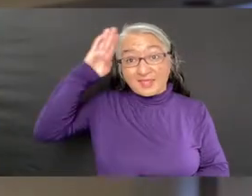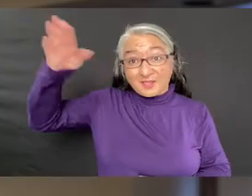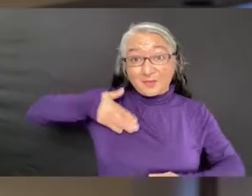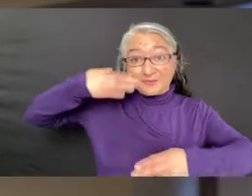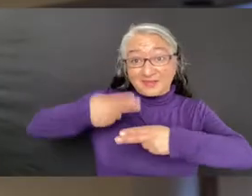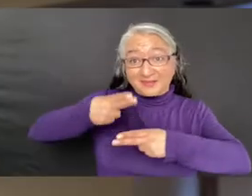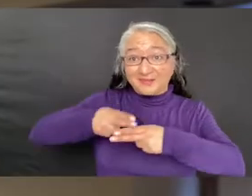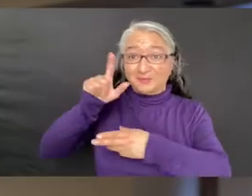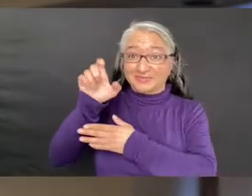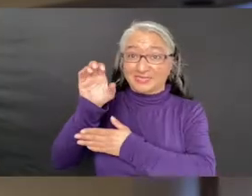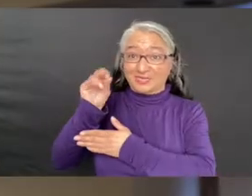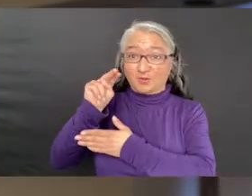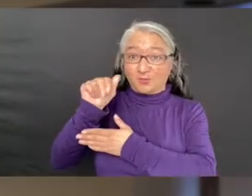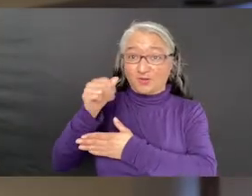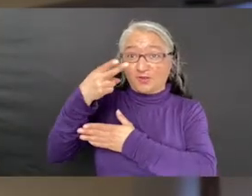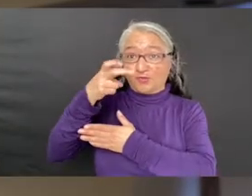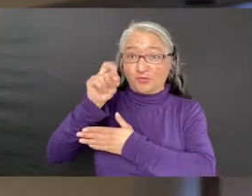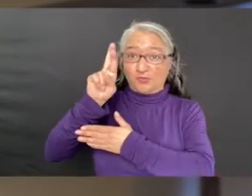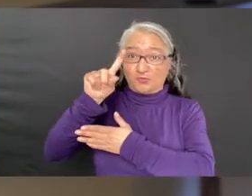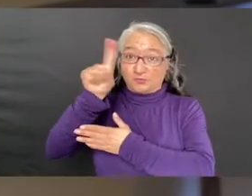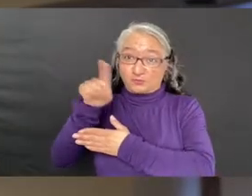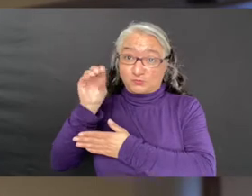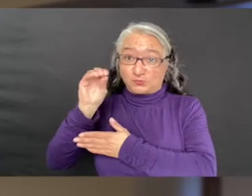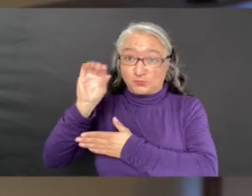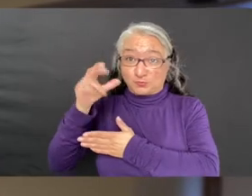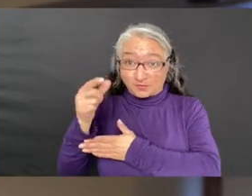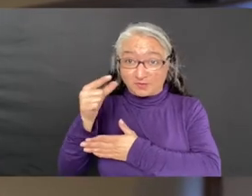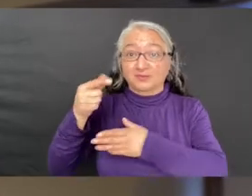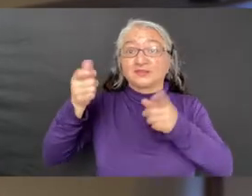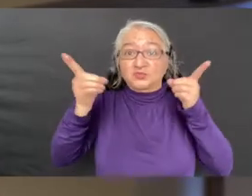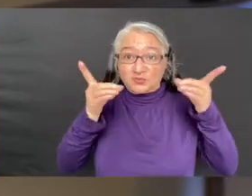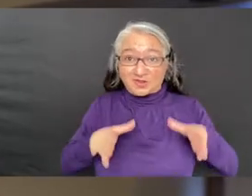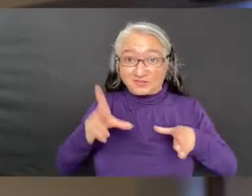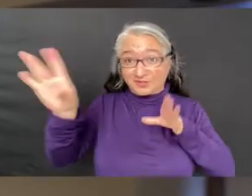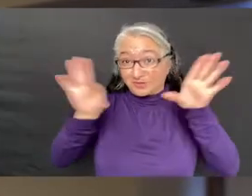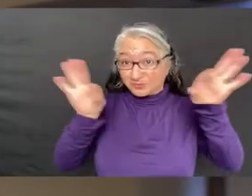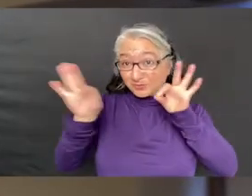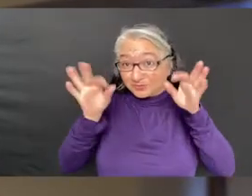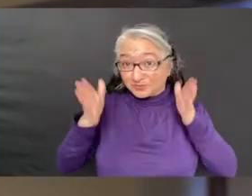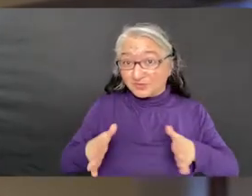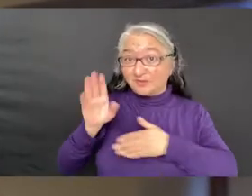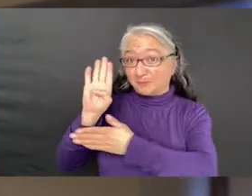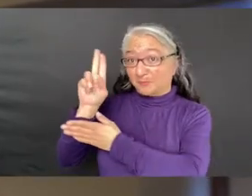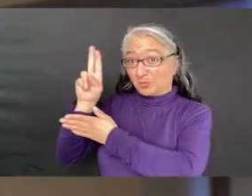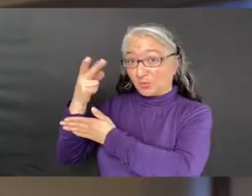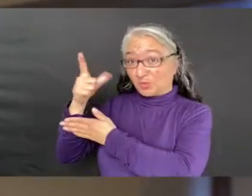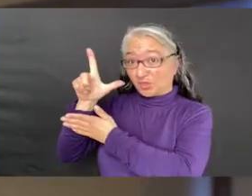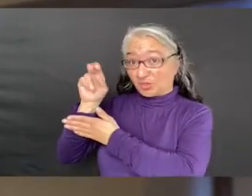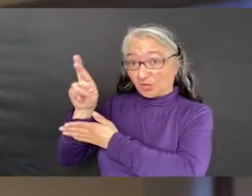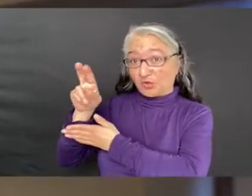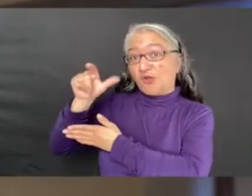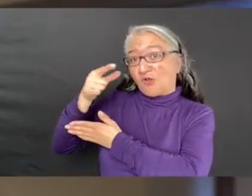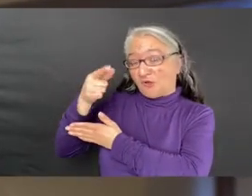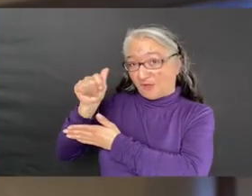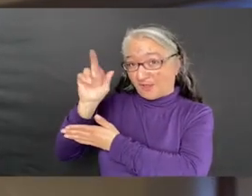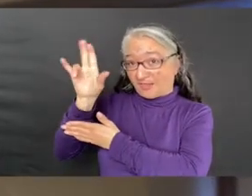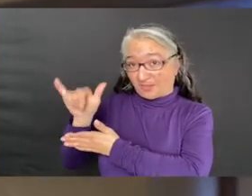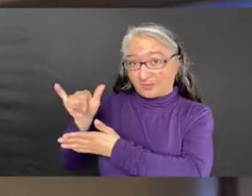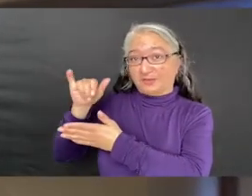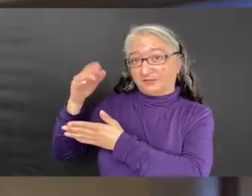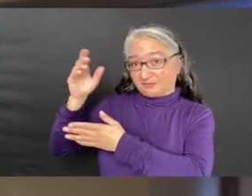Hello, my name is Leona Herzog. I'm the director and curator at the Bueller Gallery in St. Boniface Hospital.